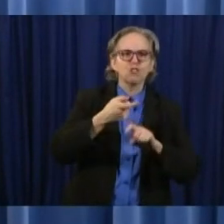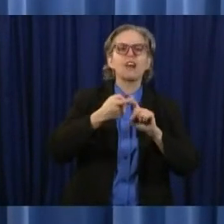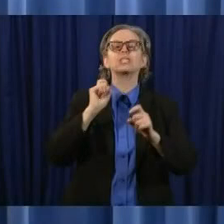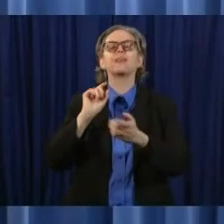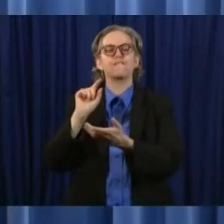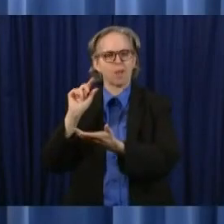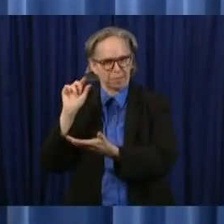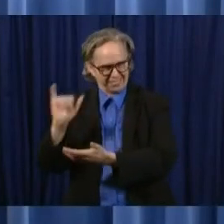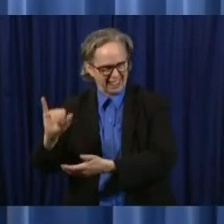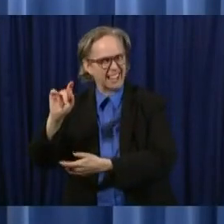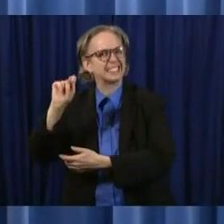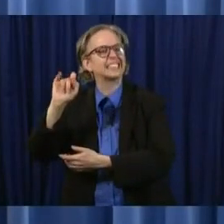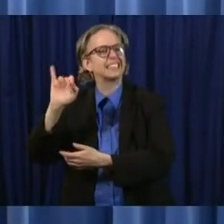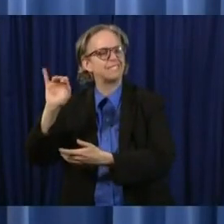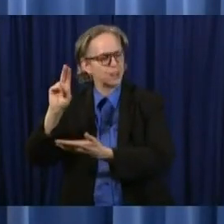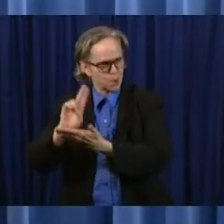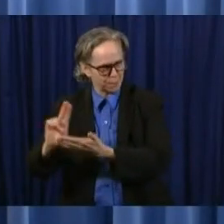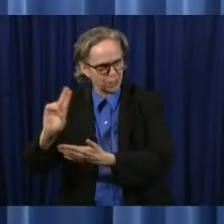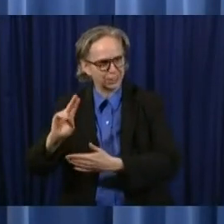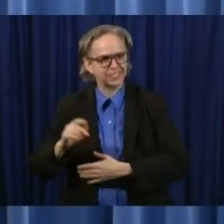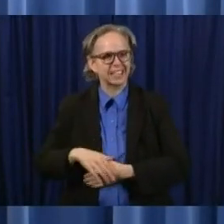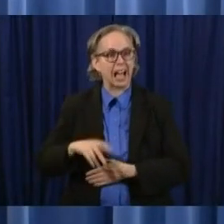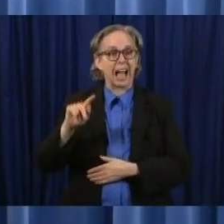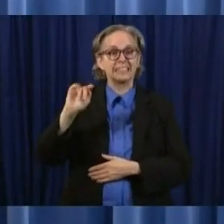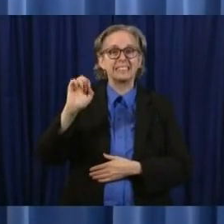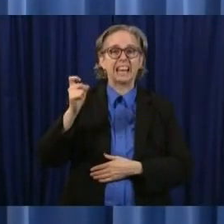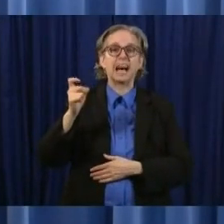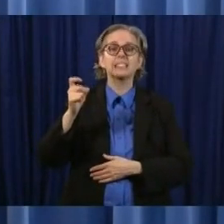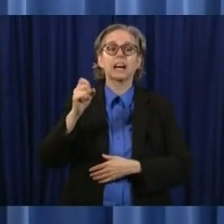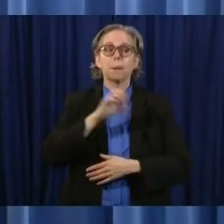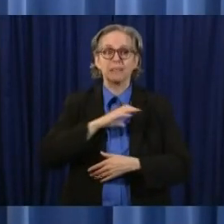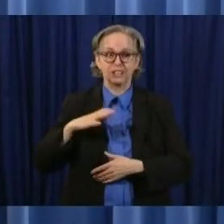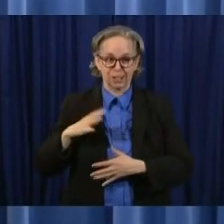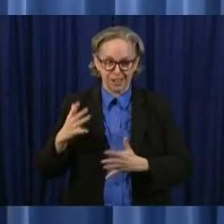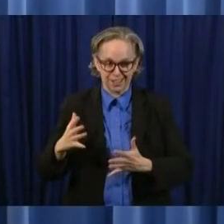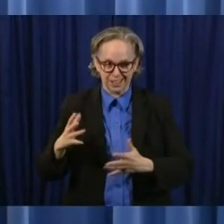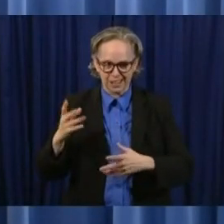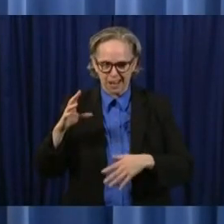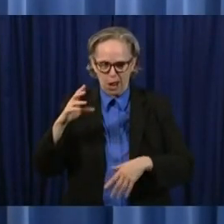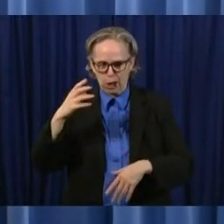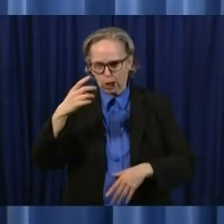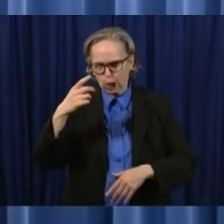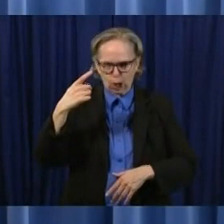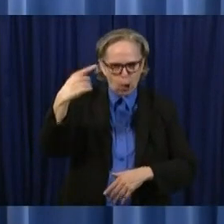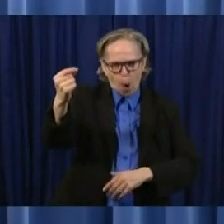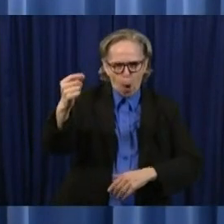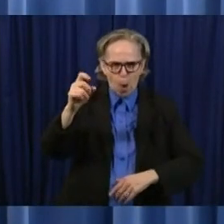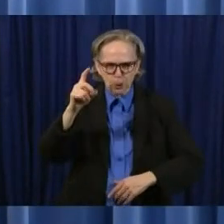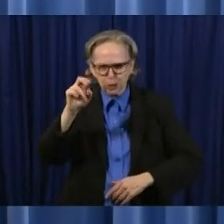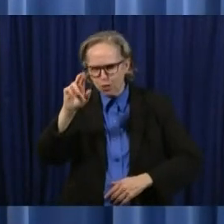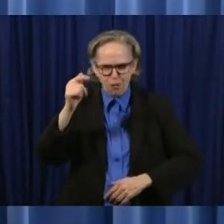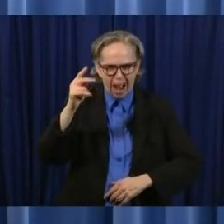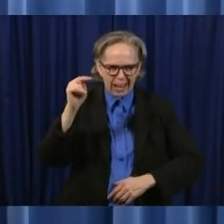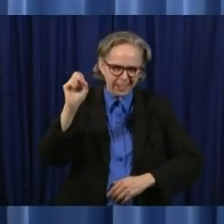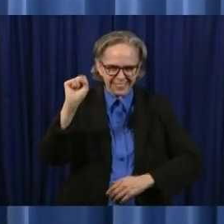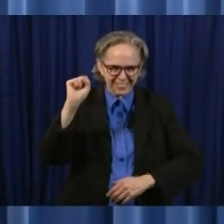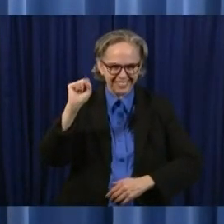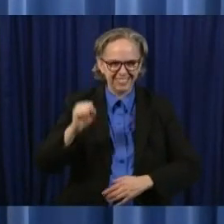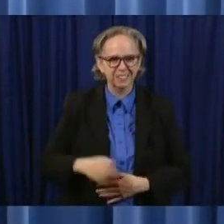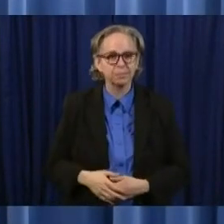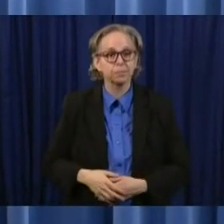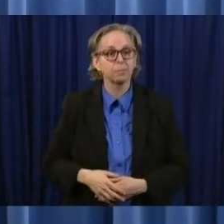Jeff McClain so go dragons also want to say happy birthday to Frank